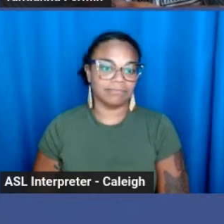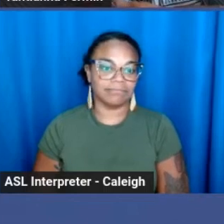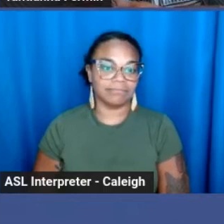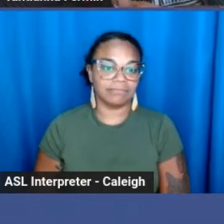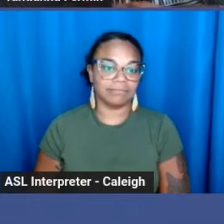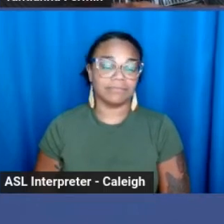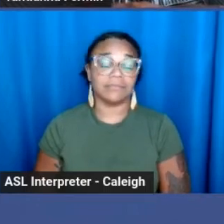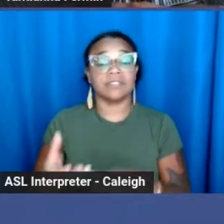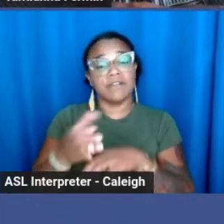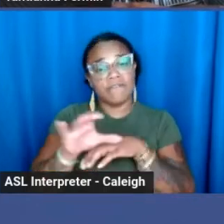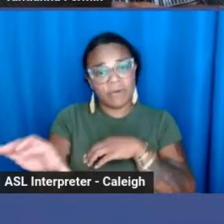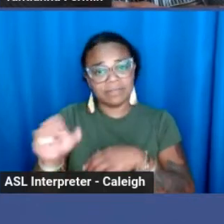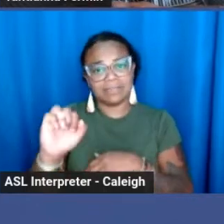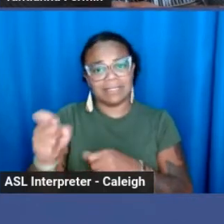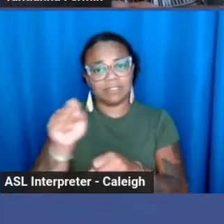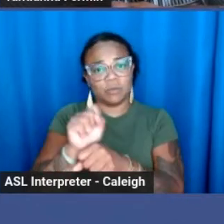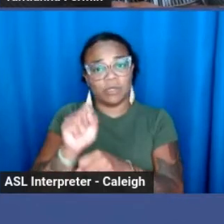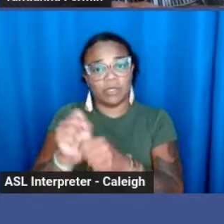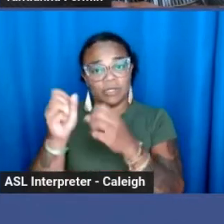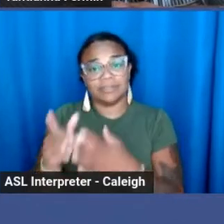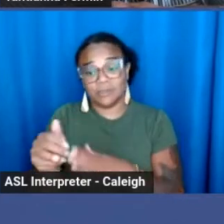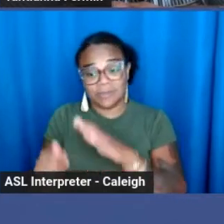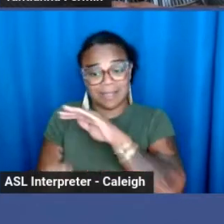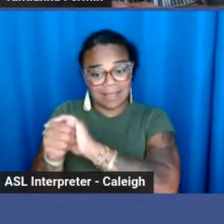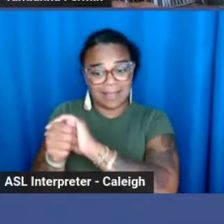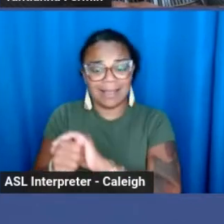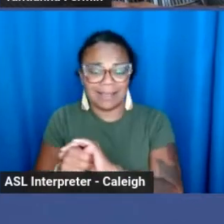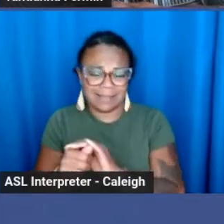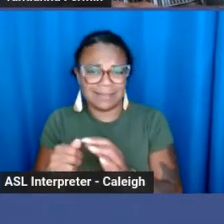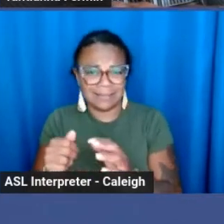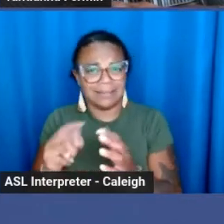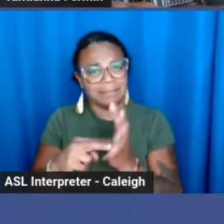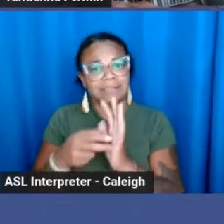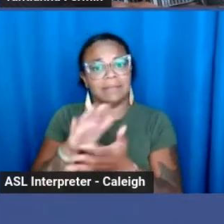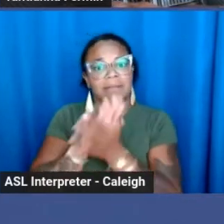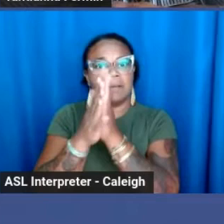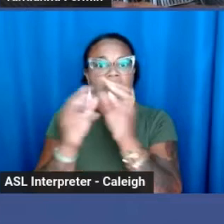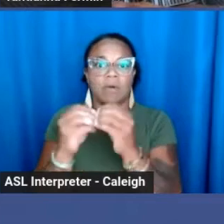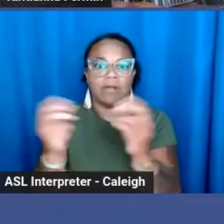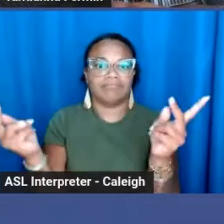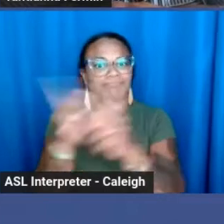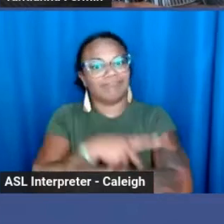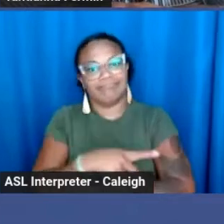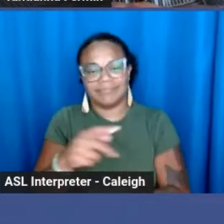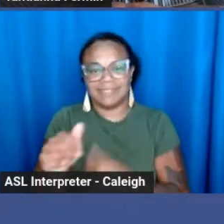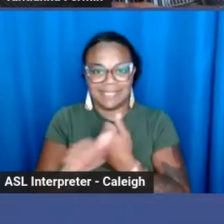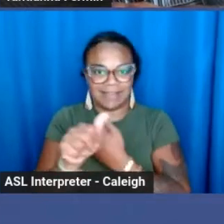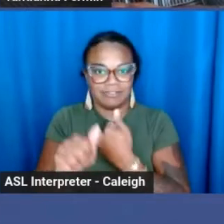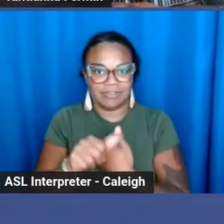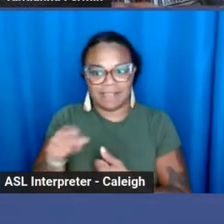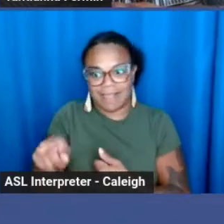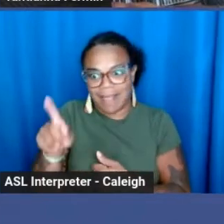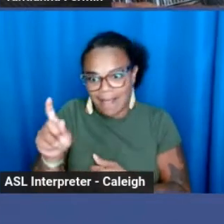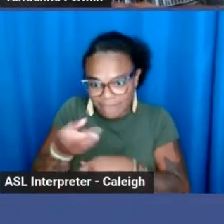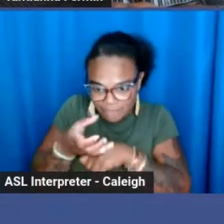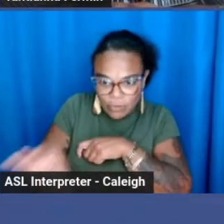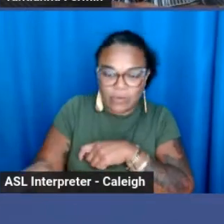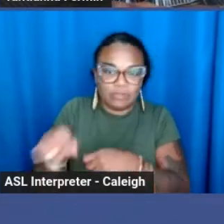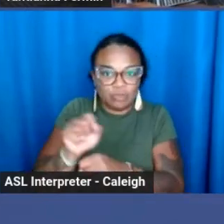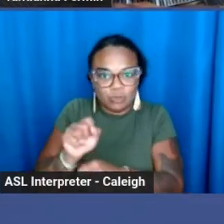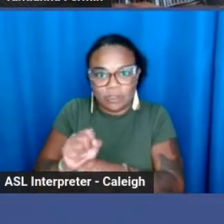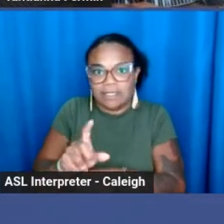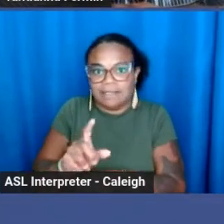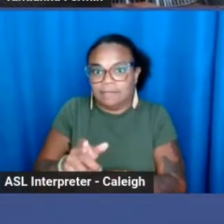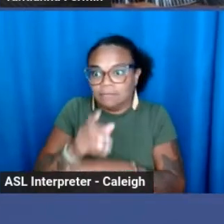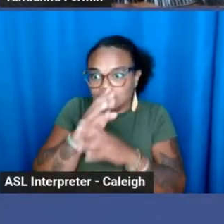Pushing sex work on the ground makes it dangerous. Workers are forced to work in secrecy, which can harm